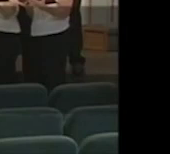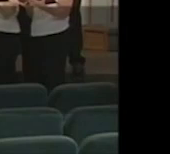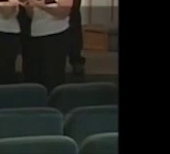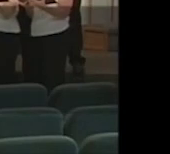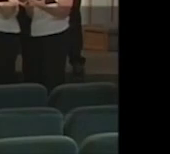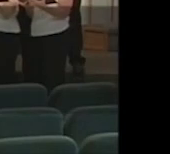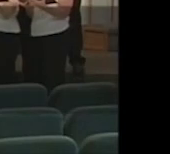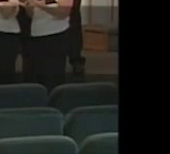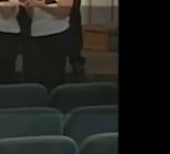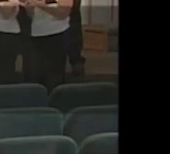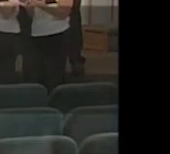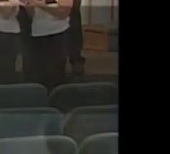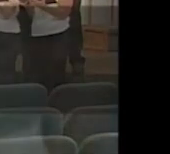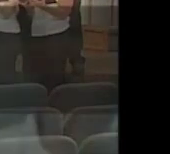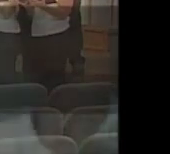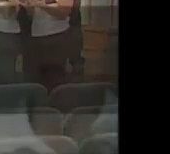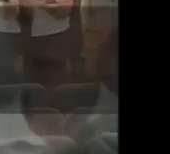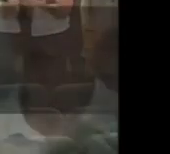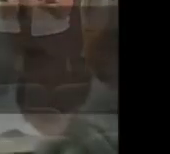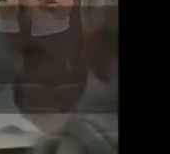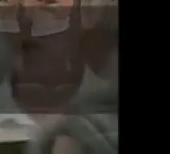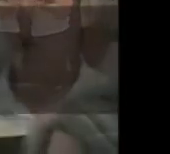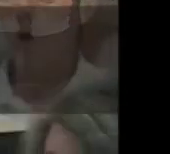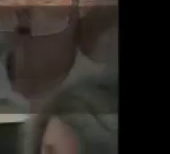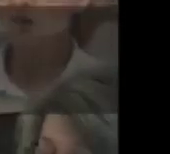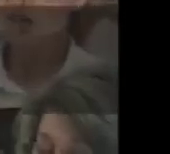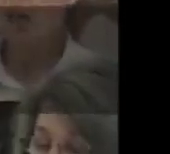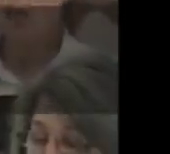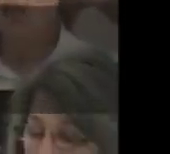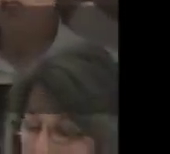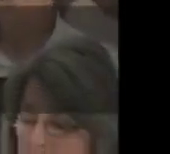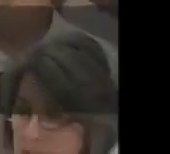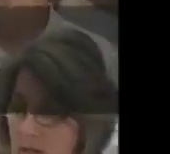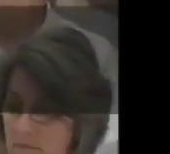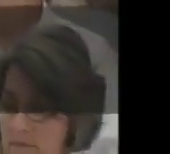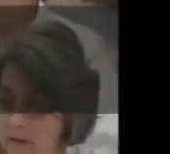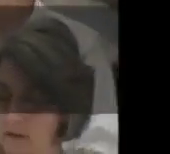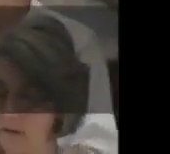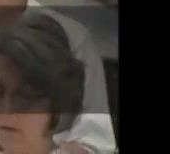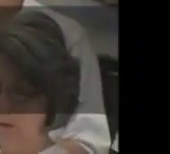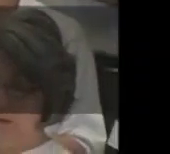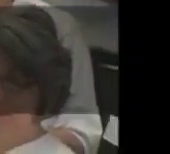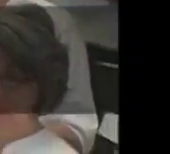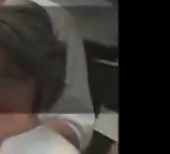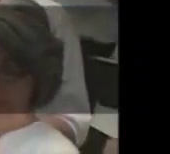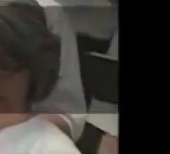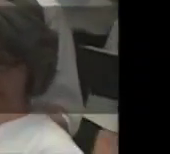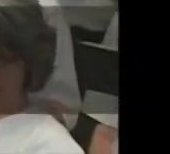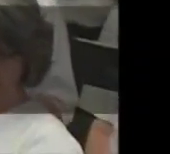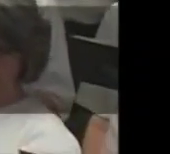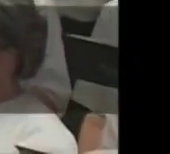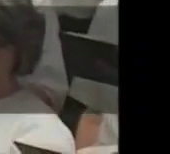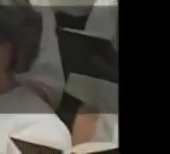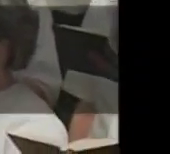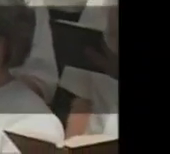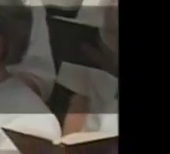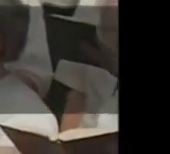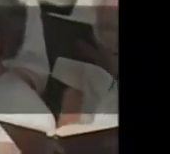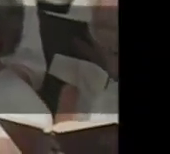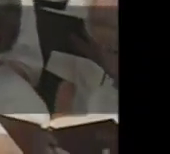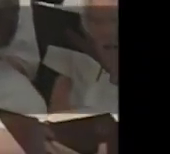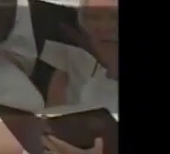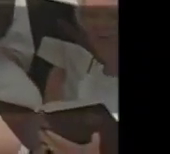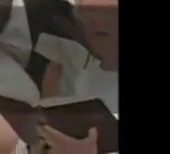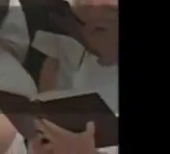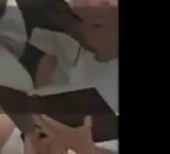How firm a foundation, O saints of the Lord, is laid